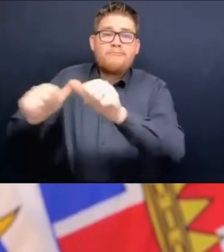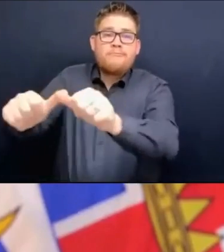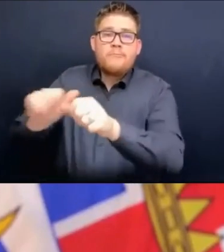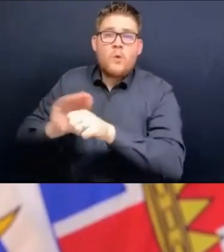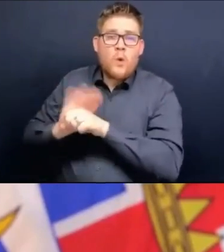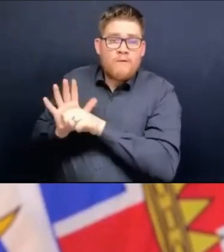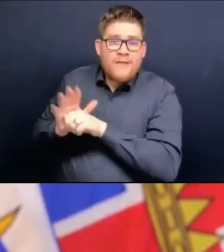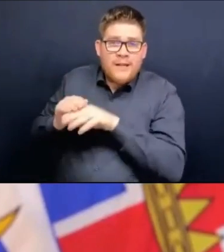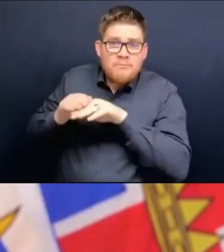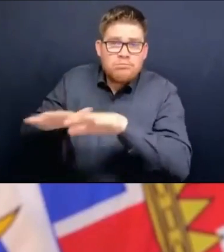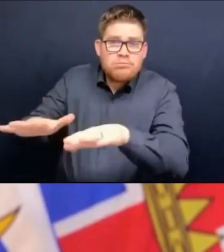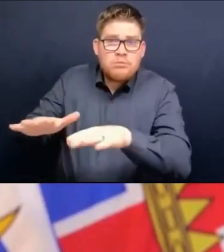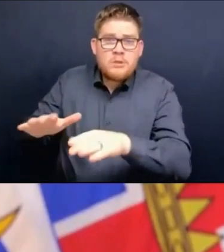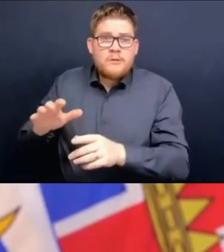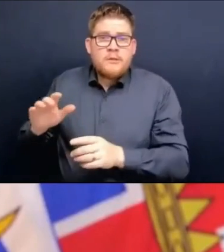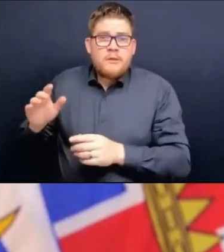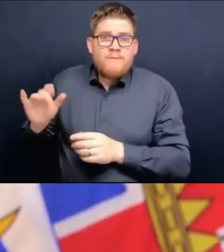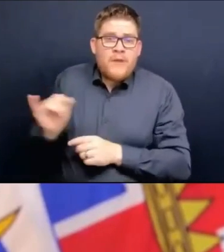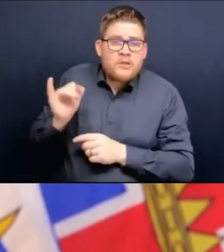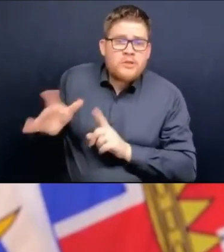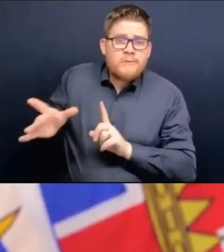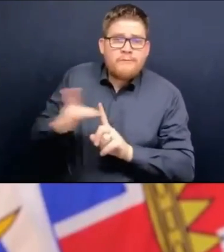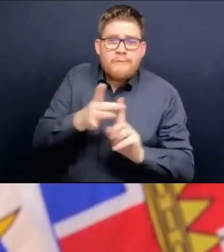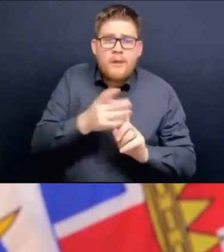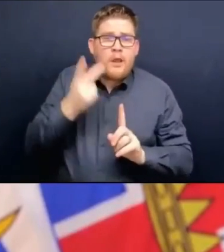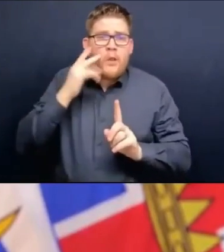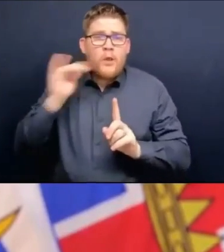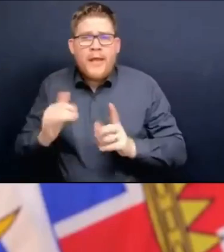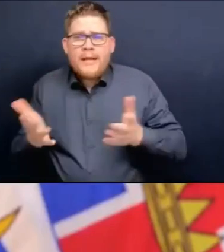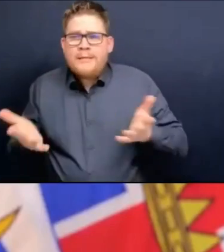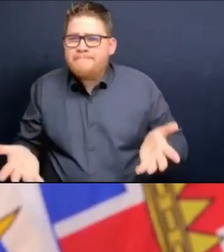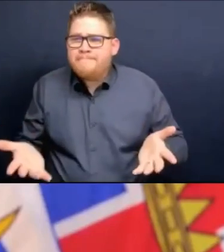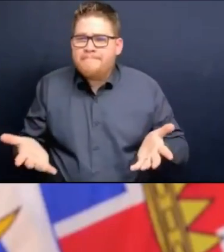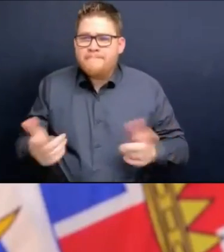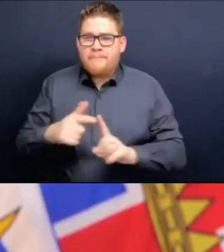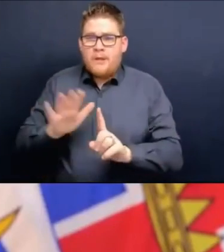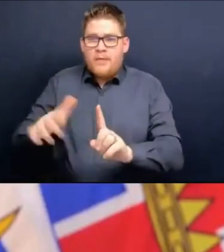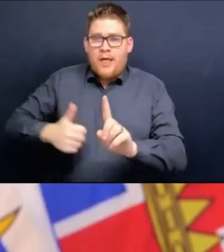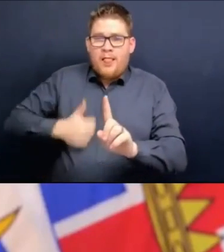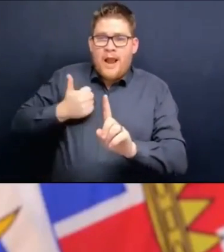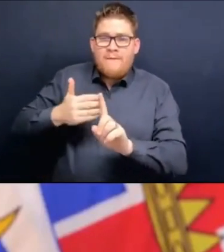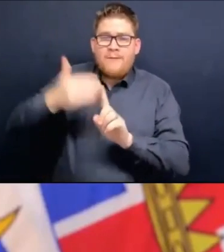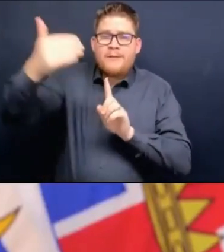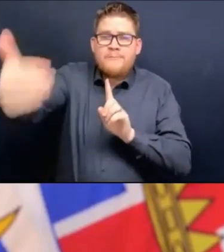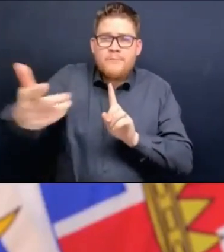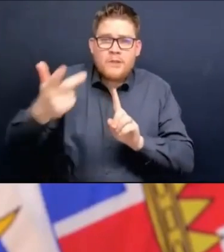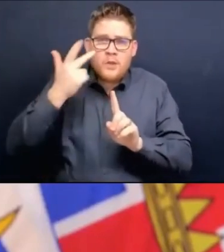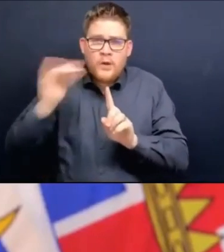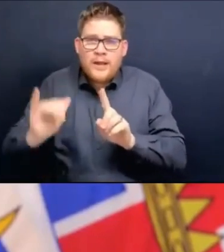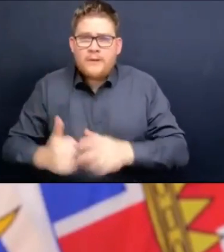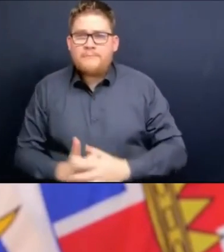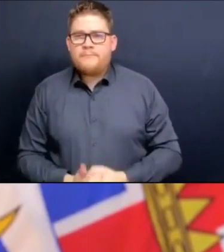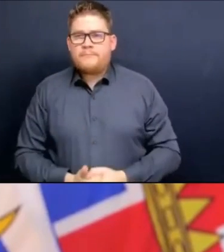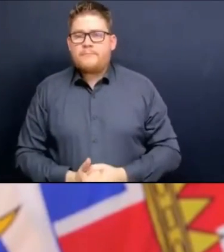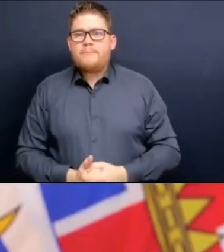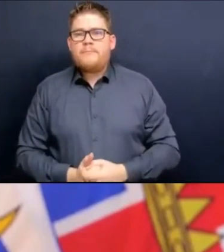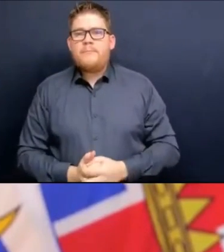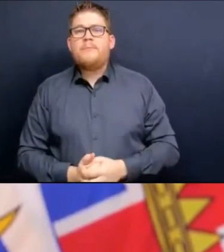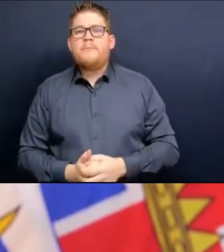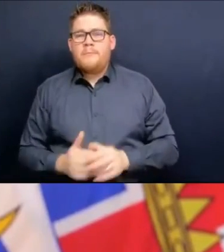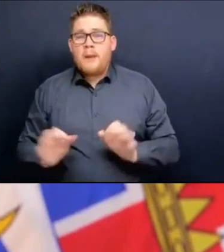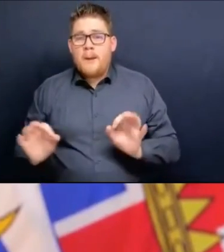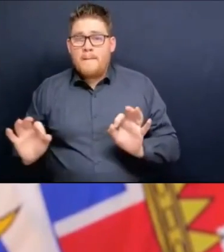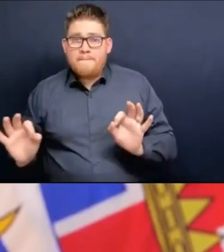thankfully seem to be relatively mild in younger kids. So it is important. We do know that